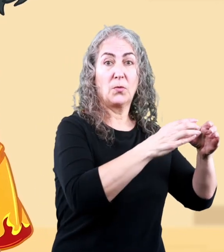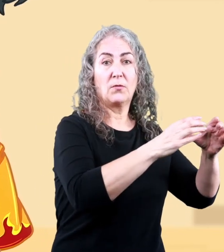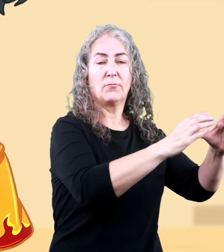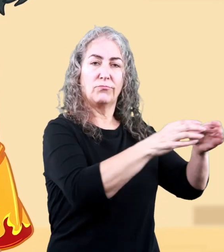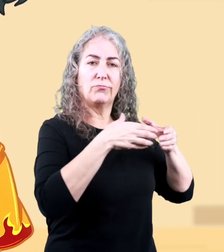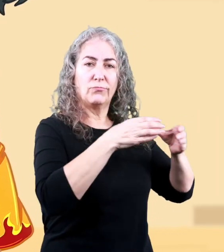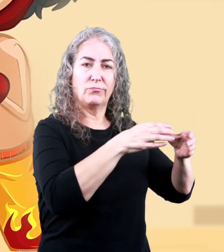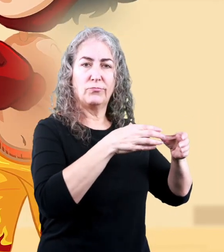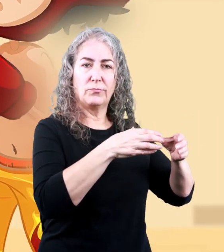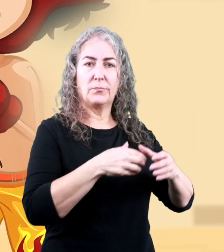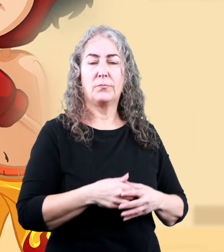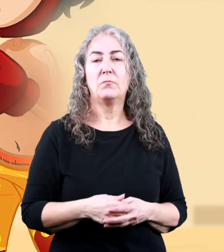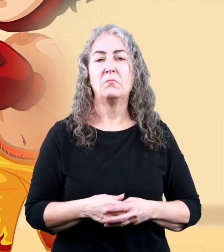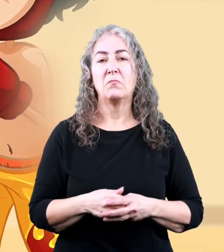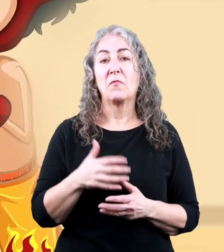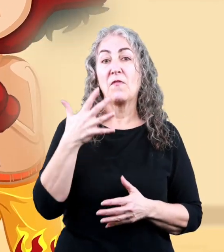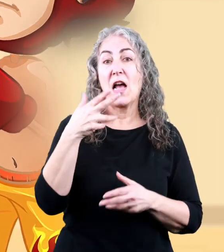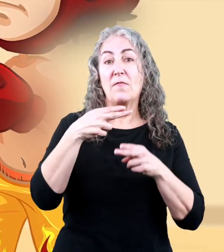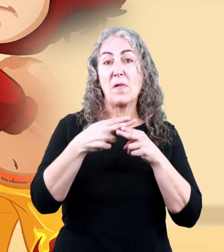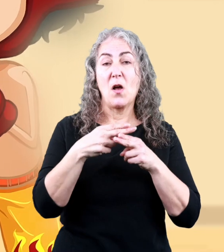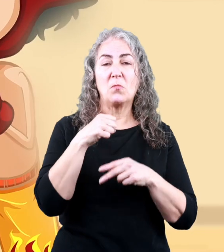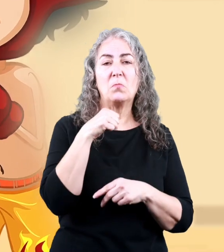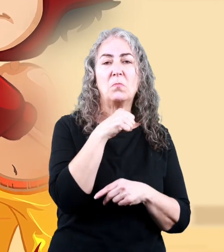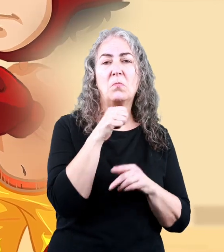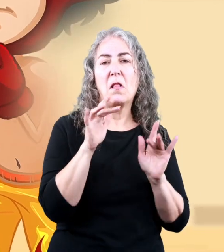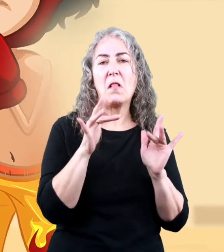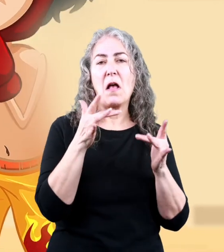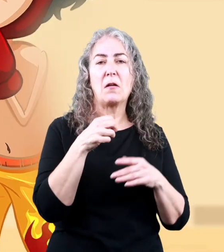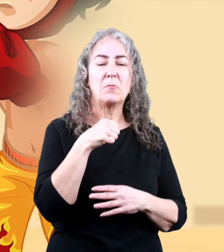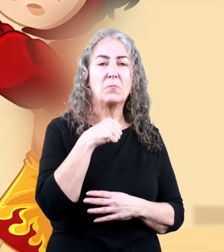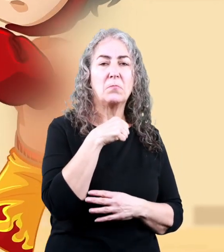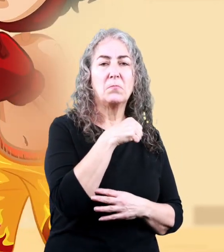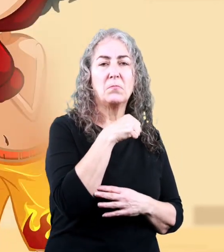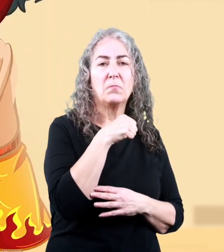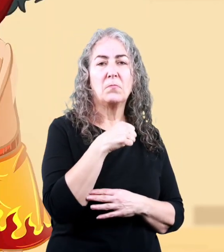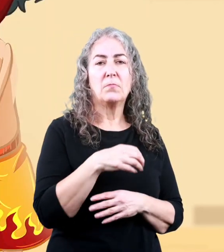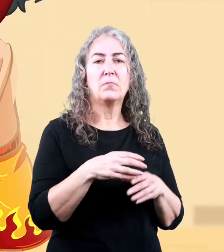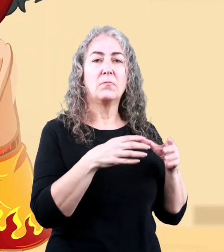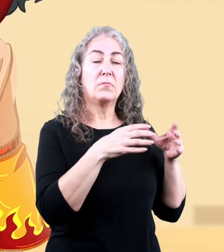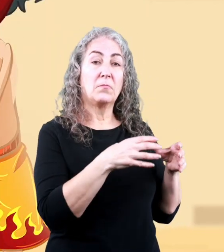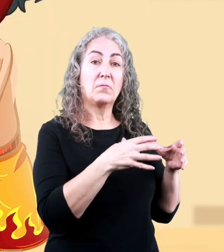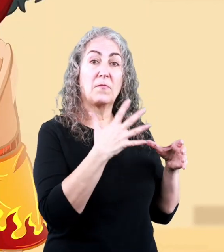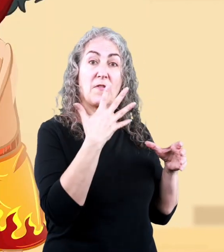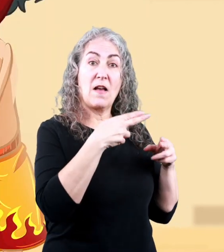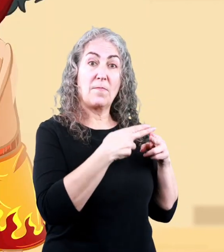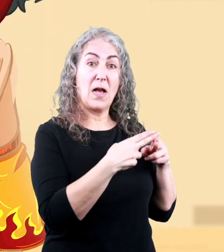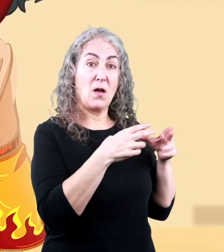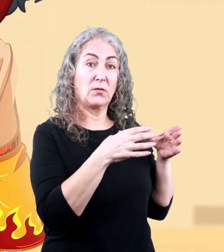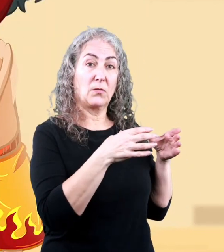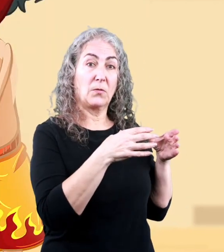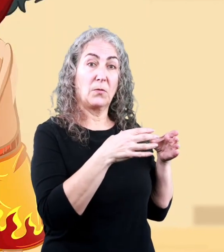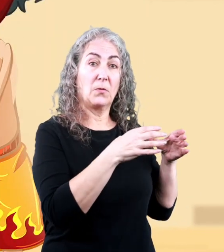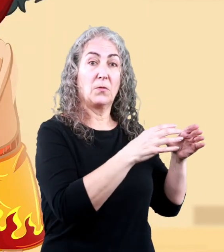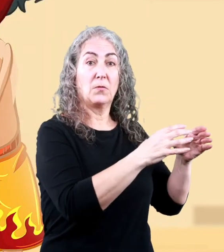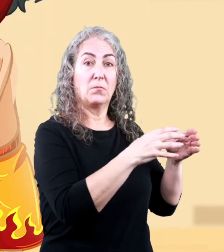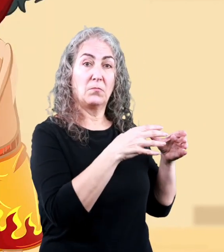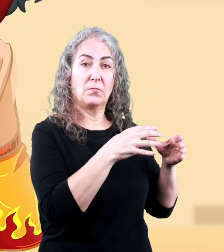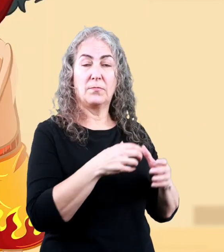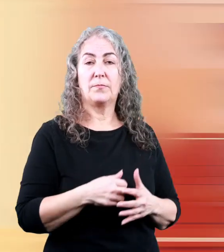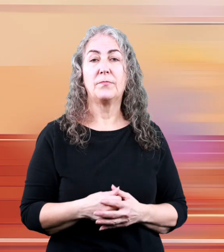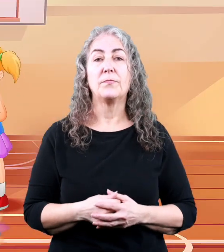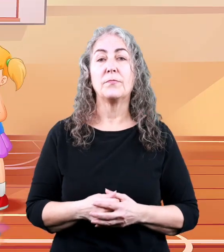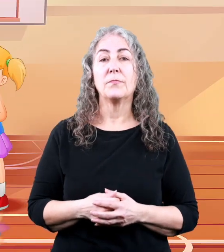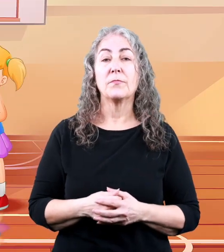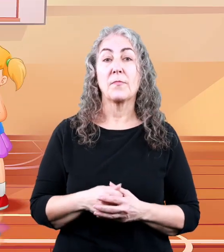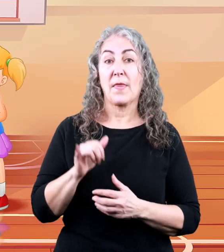force in return. And if he gives 5 pounds of force, he'll get 5 pounds of force back.